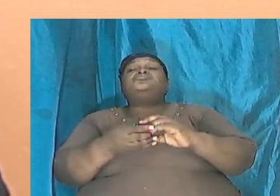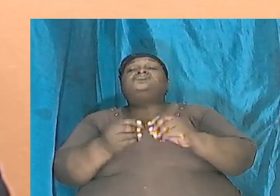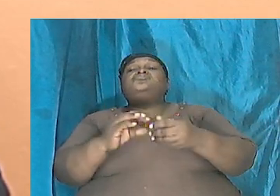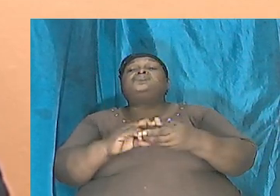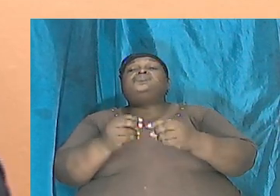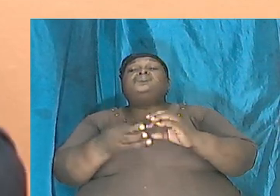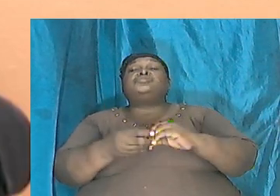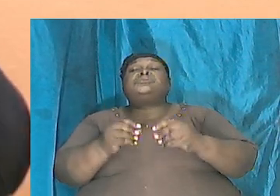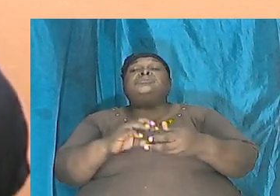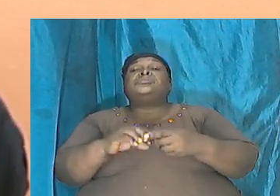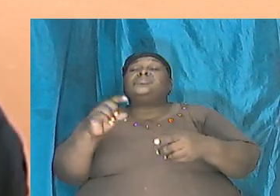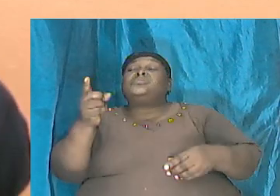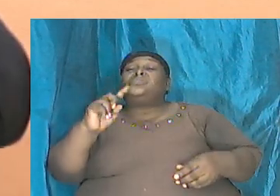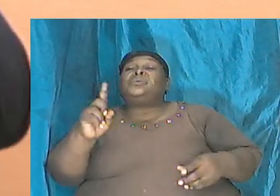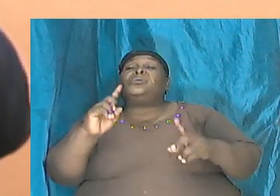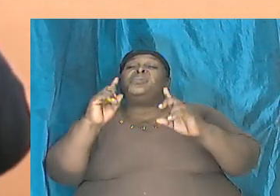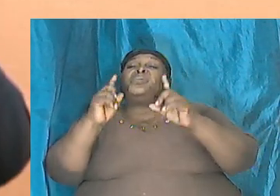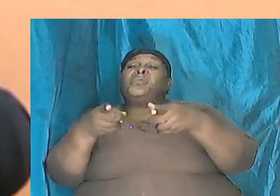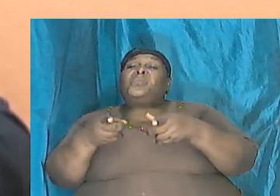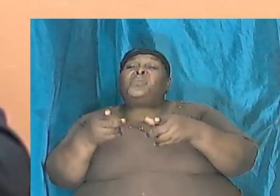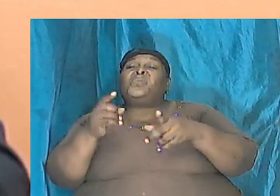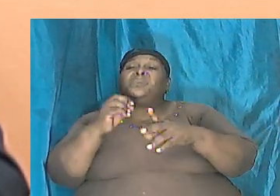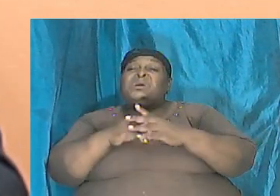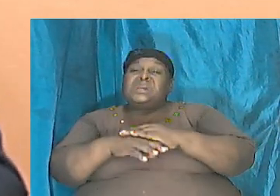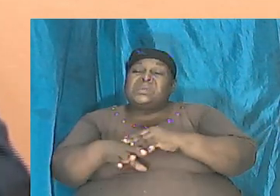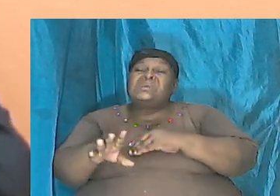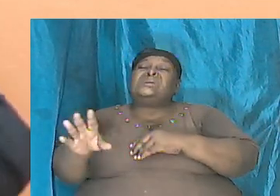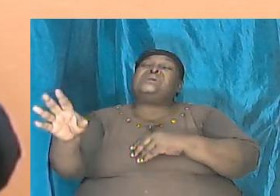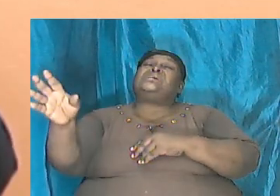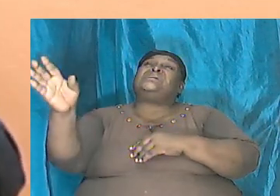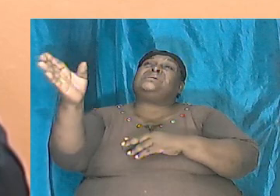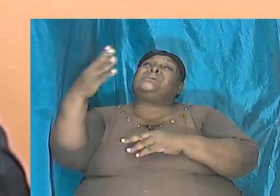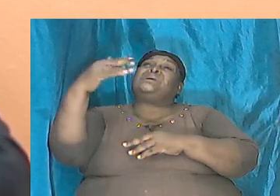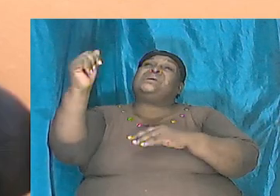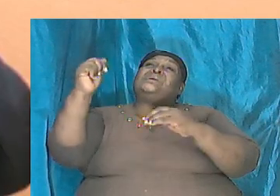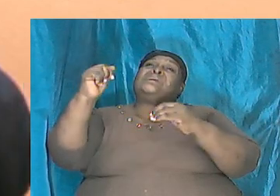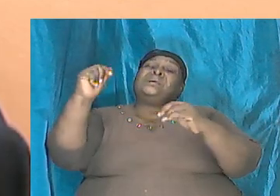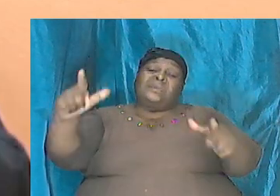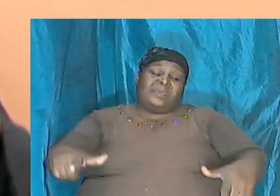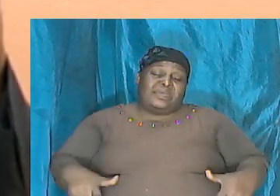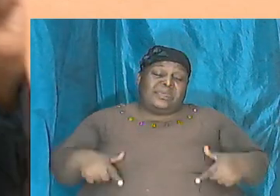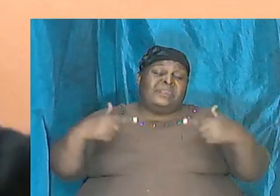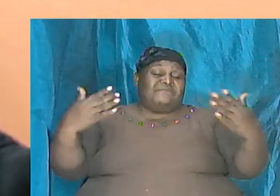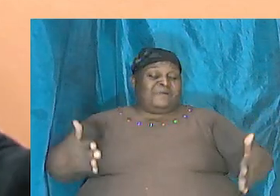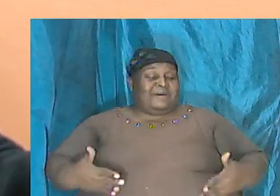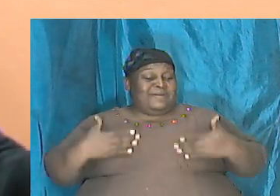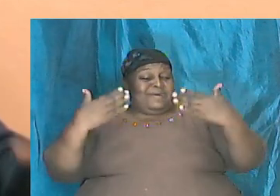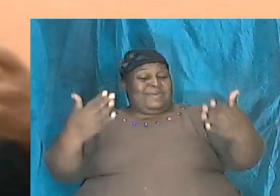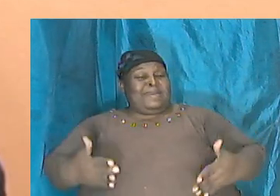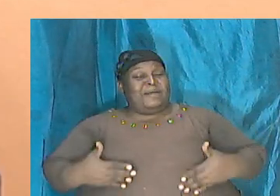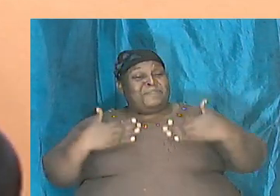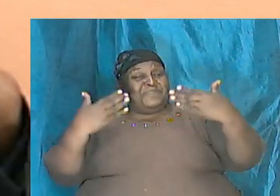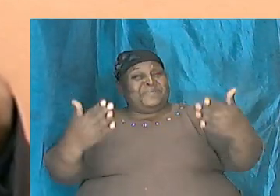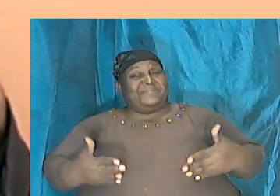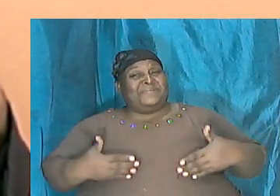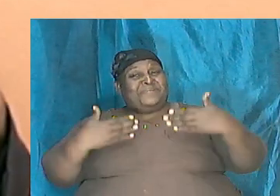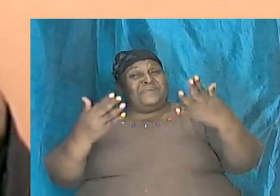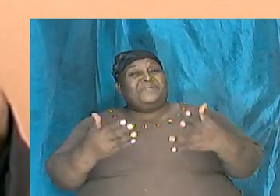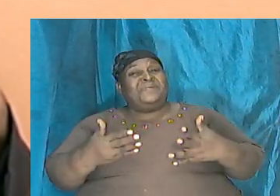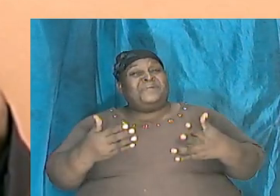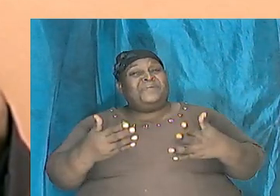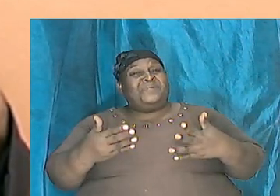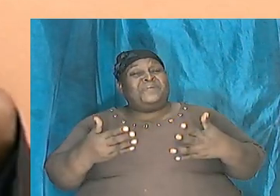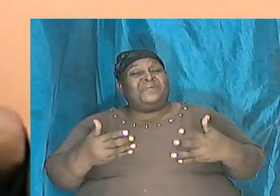episodes where they go off into the horizon and they live happily ever after. We as